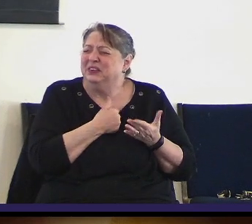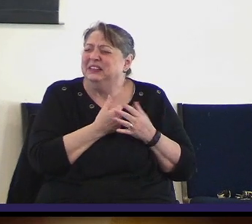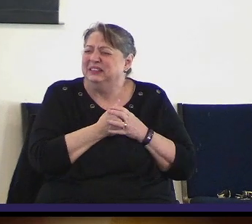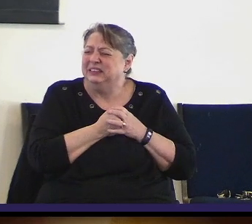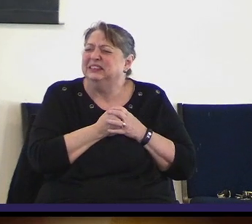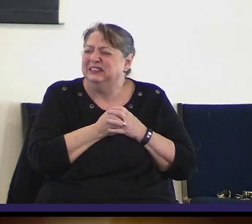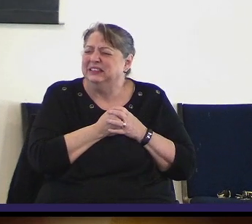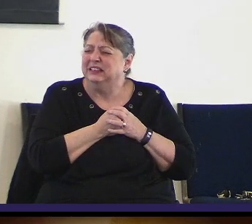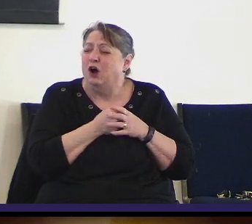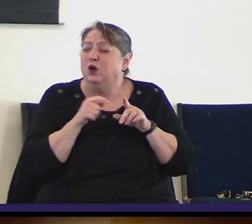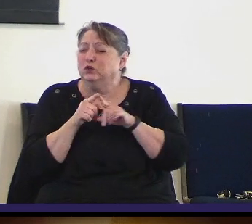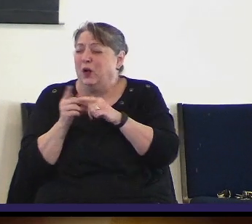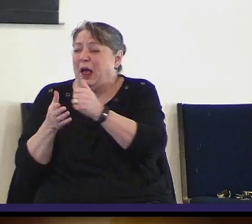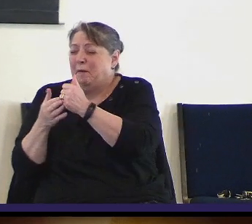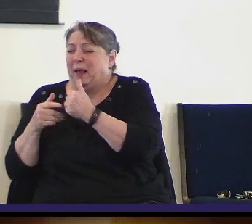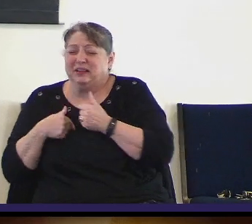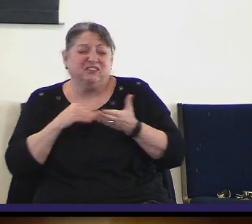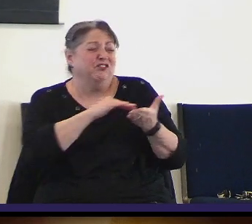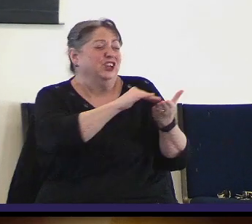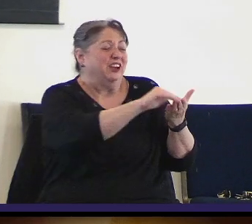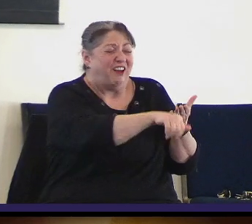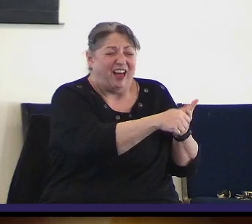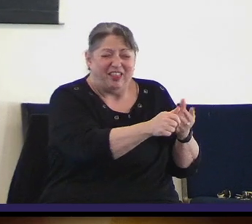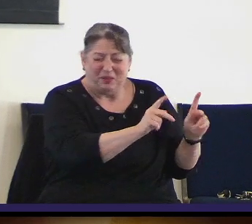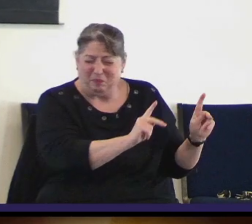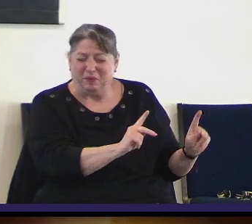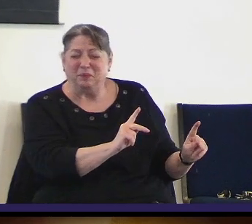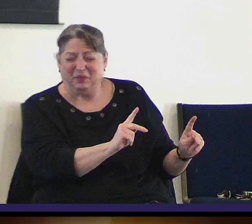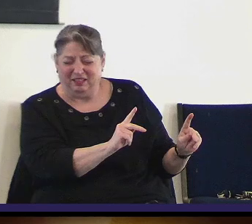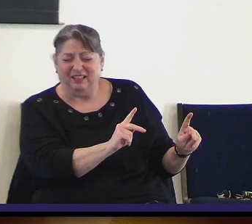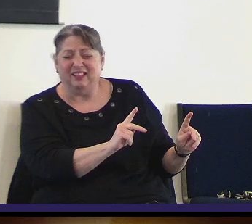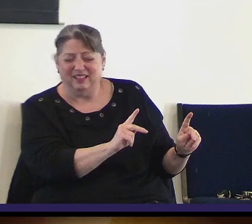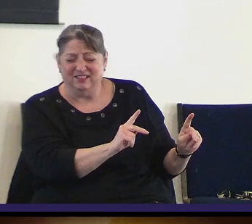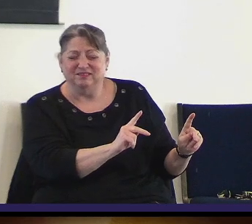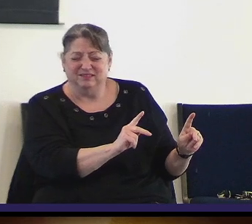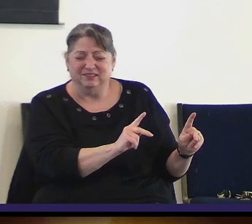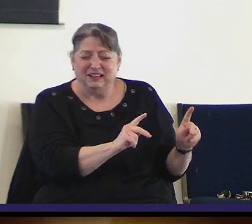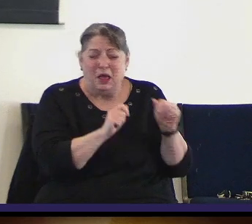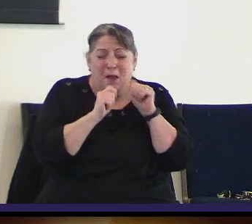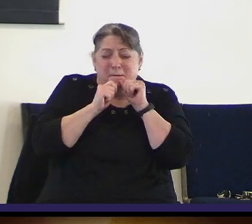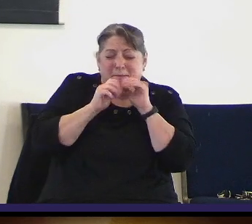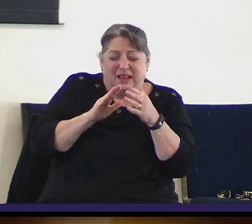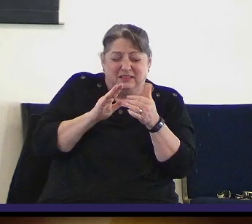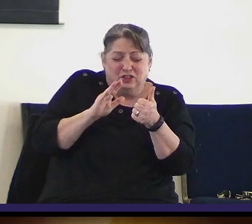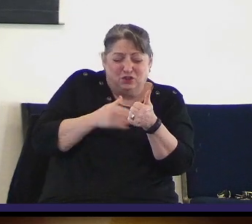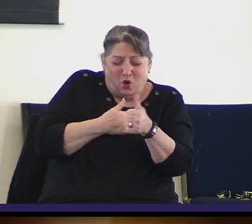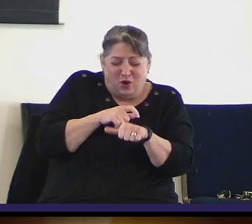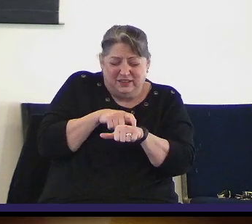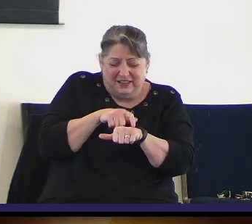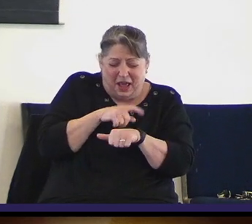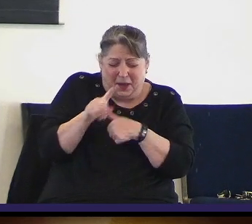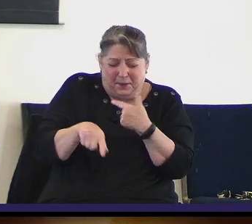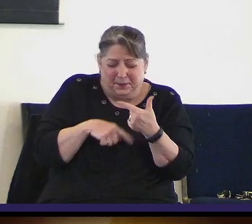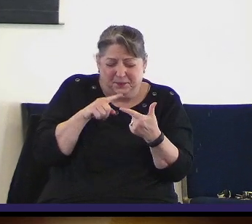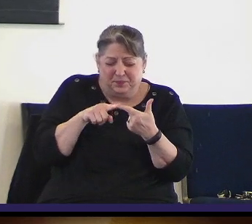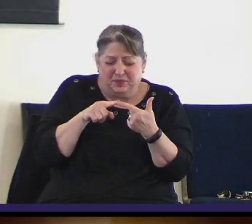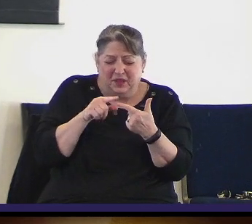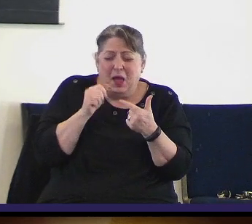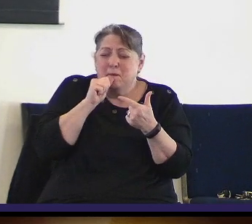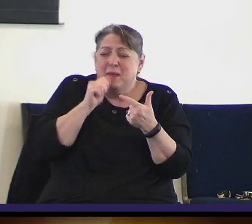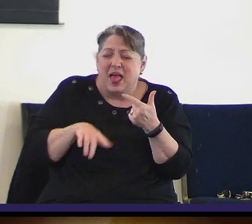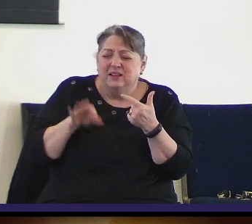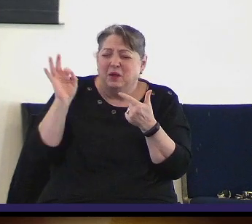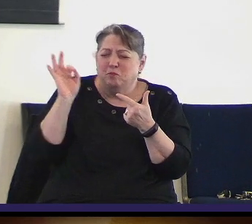be forgiving. Lord, bless the song time. Bless the preaching.